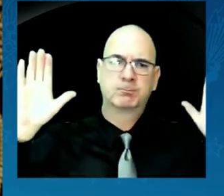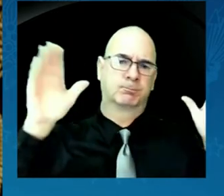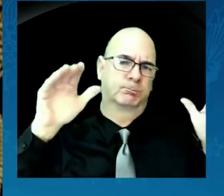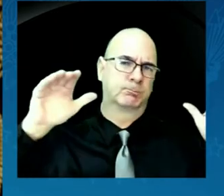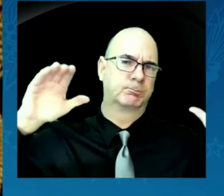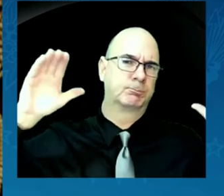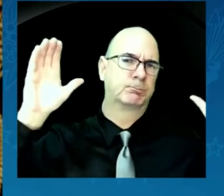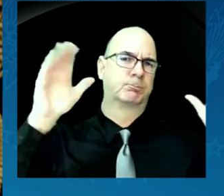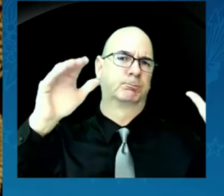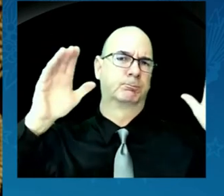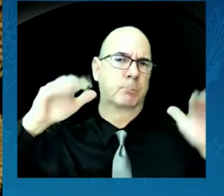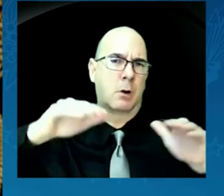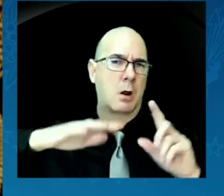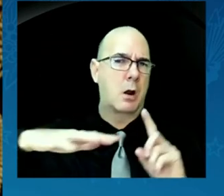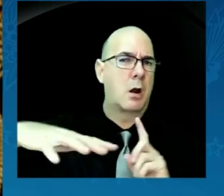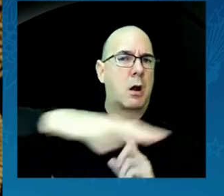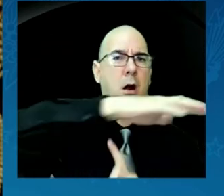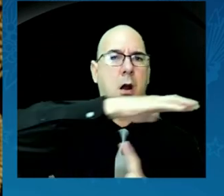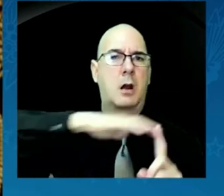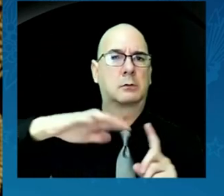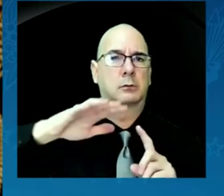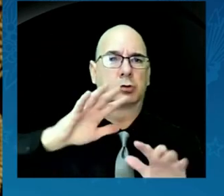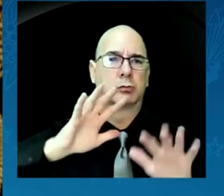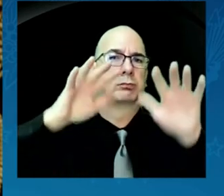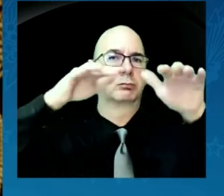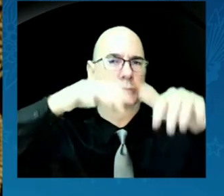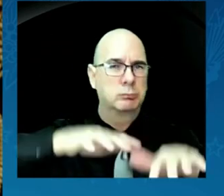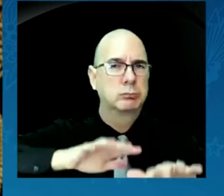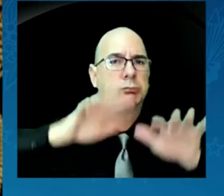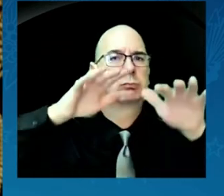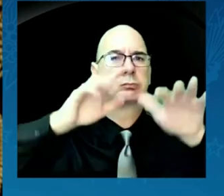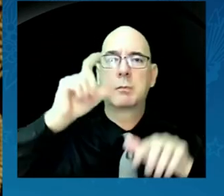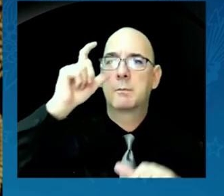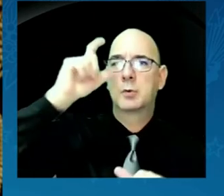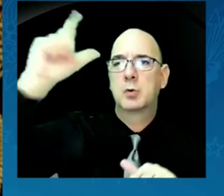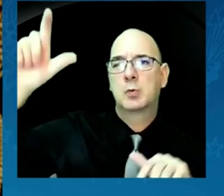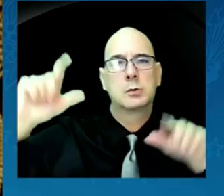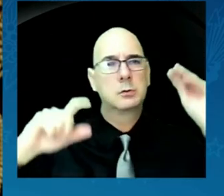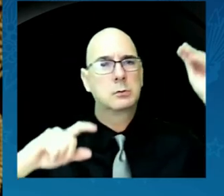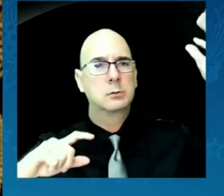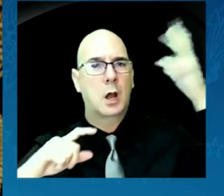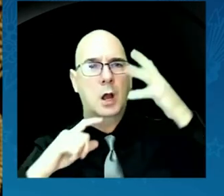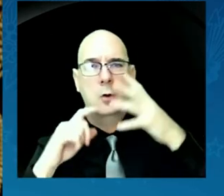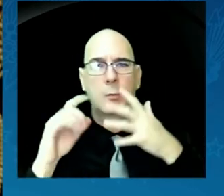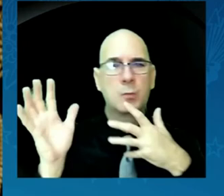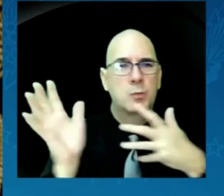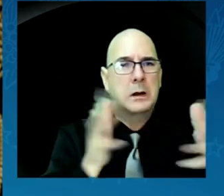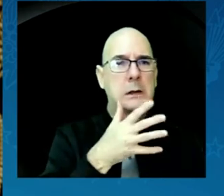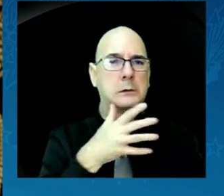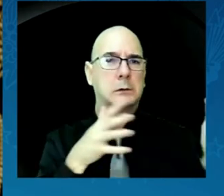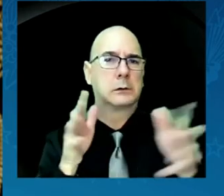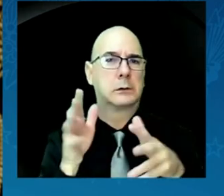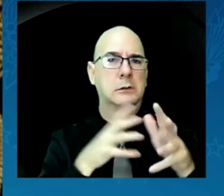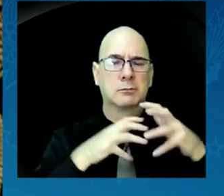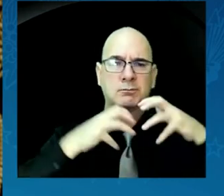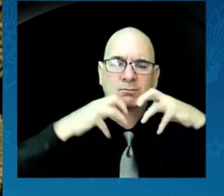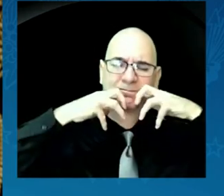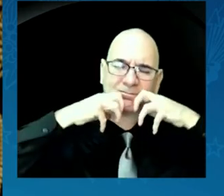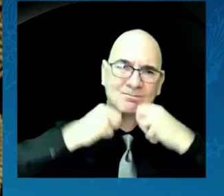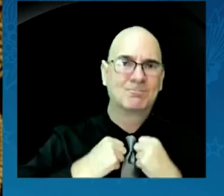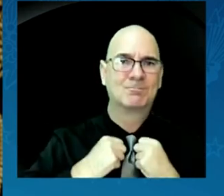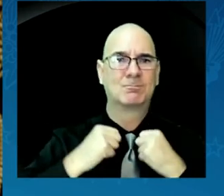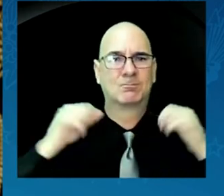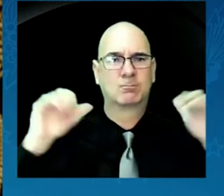sky and wind, swept our hearts clean with sacred wings. We see you. See